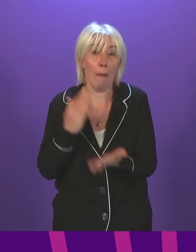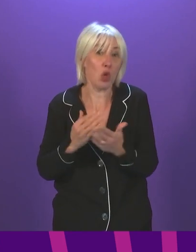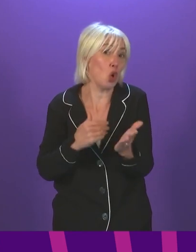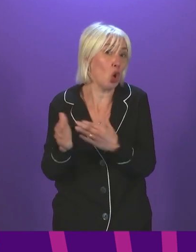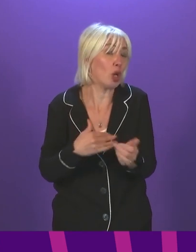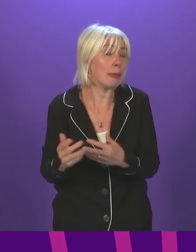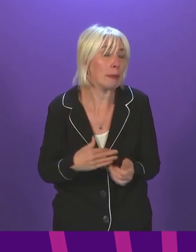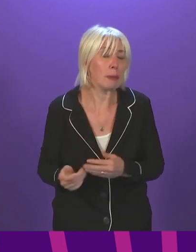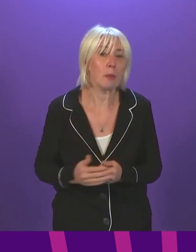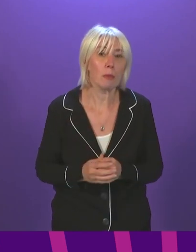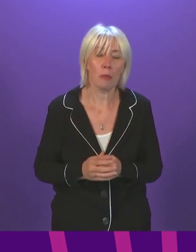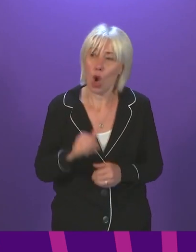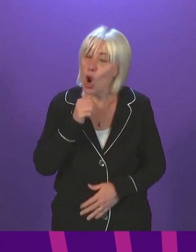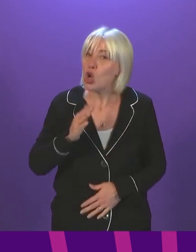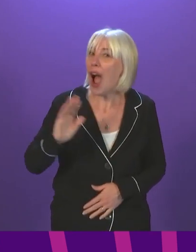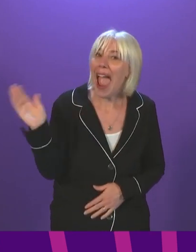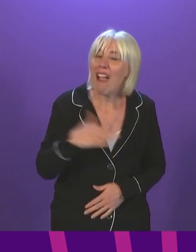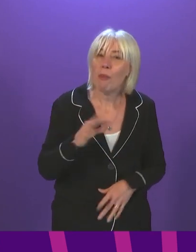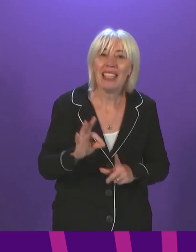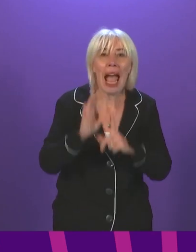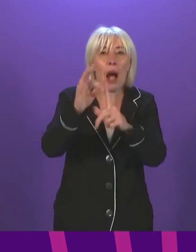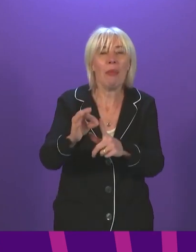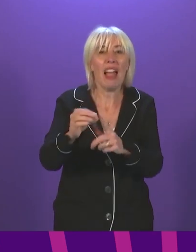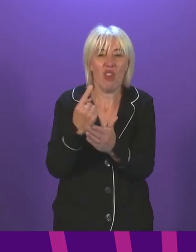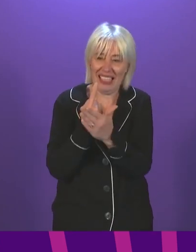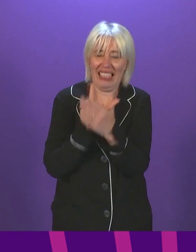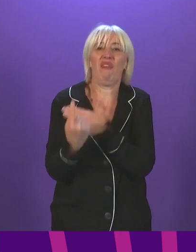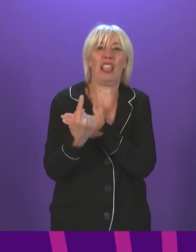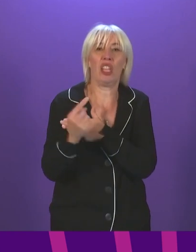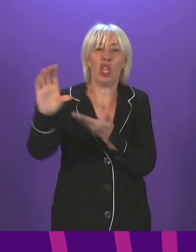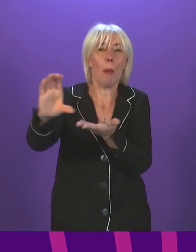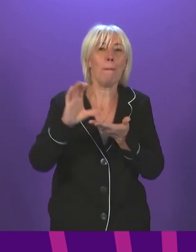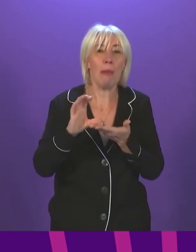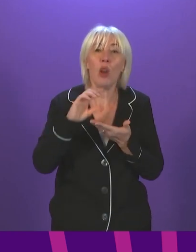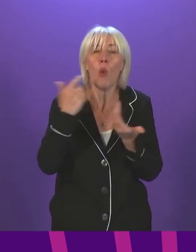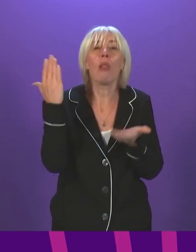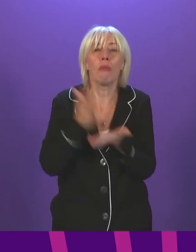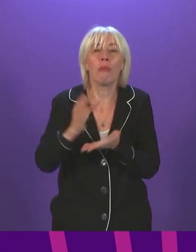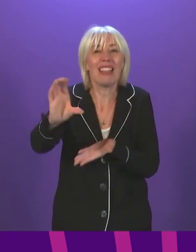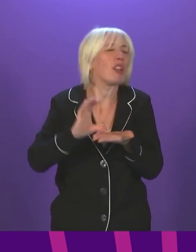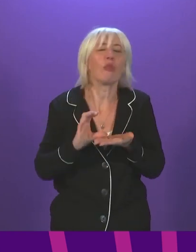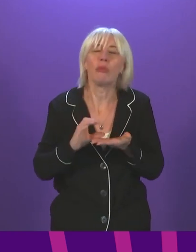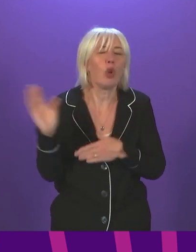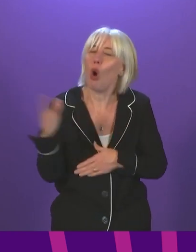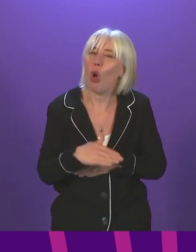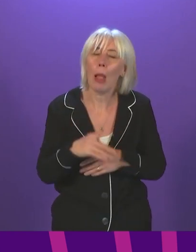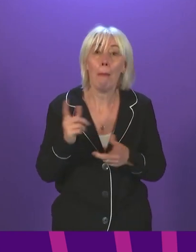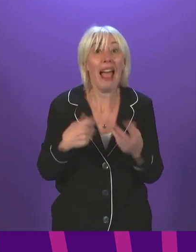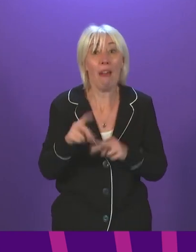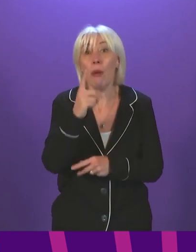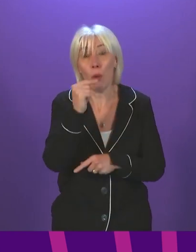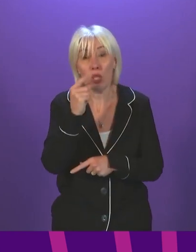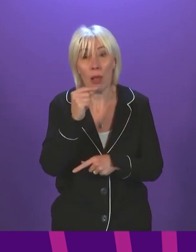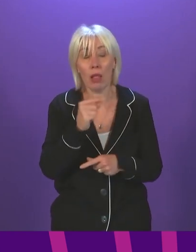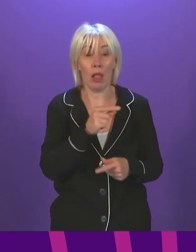resolved. Obviously not everybody who applies for a self-isolation payment is eligible for a self-isolation payment. If these are eligible, if